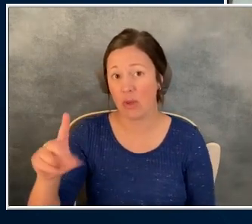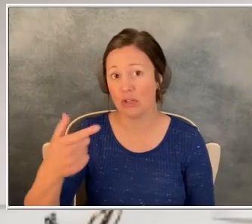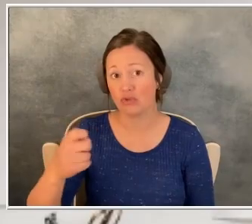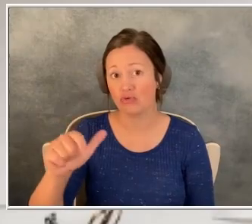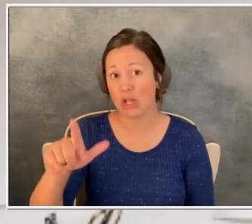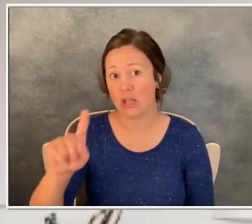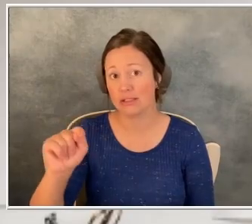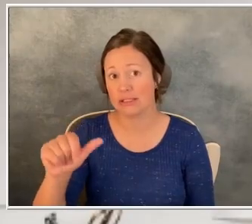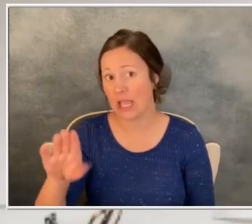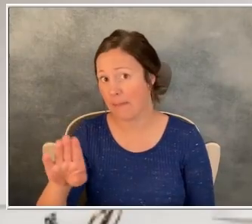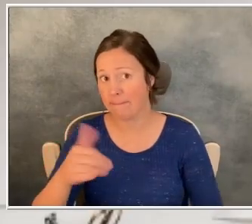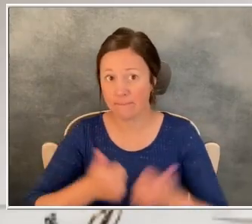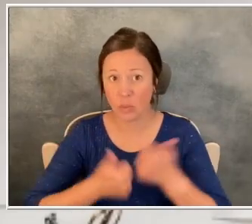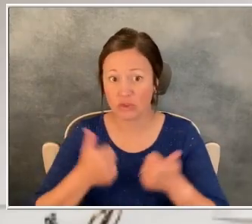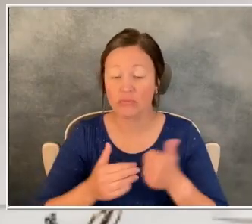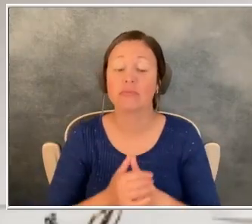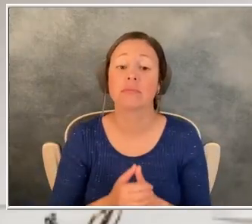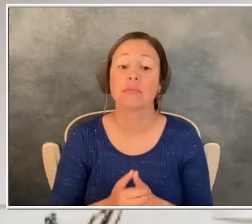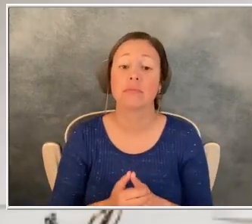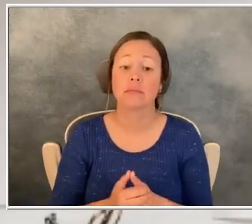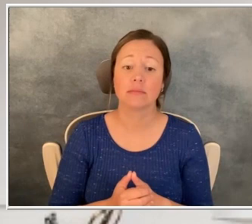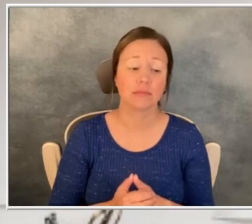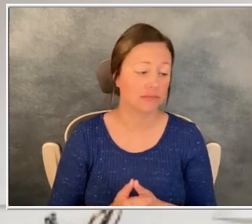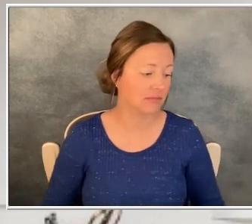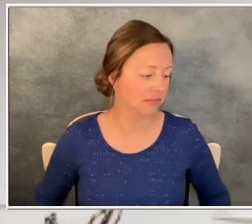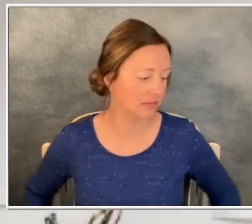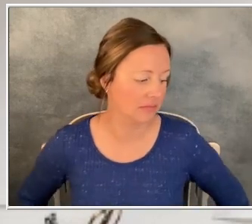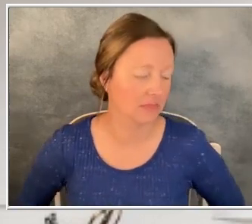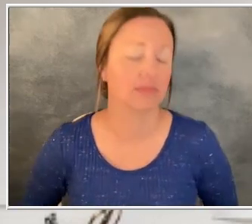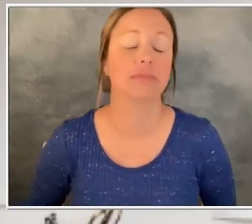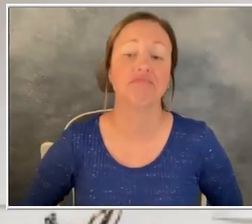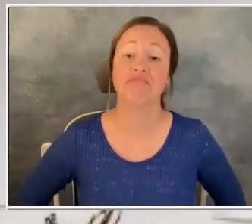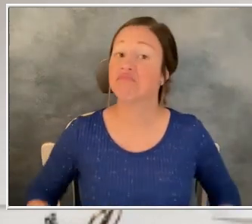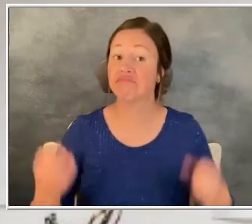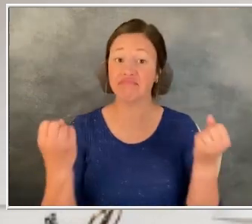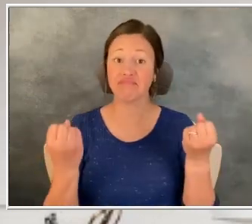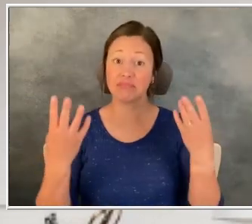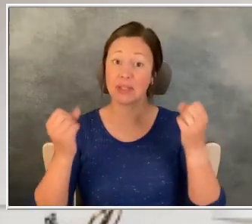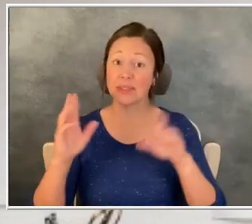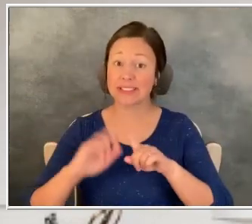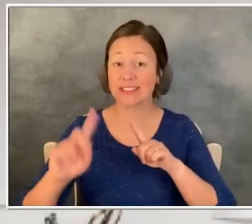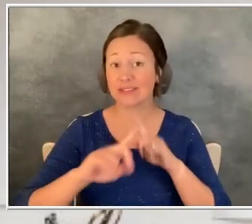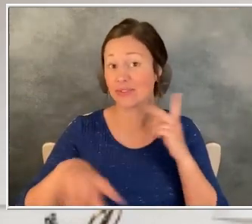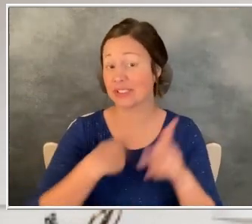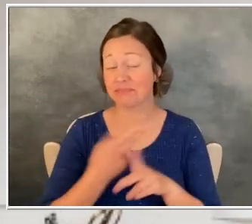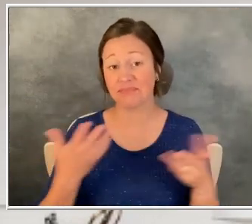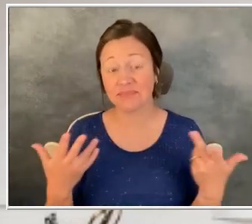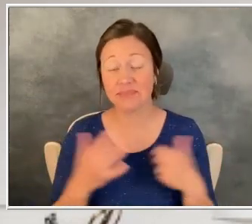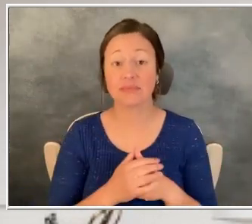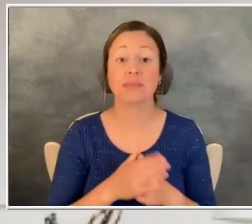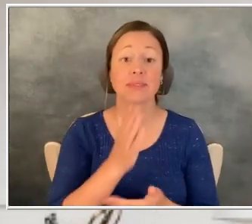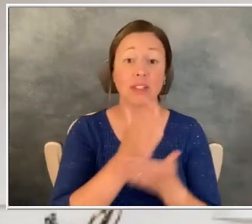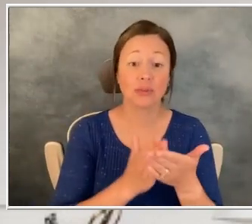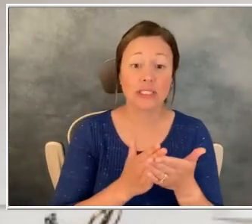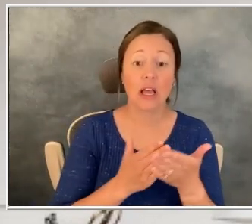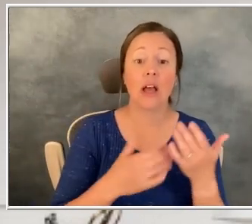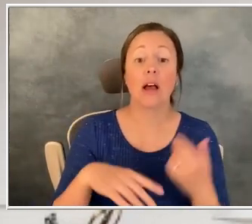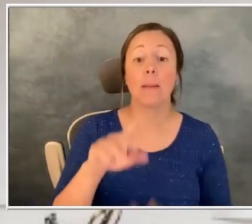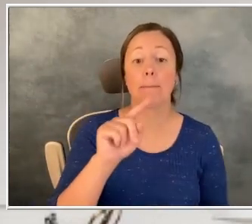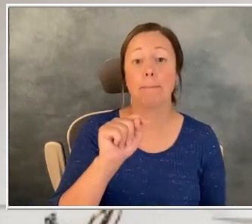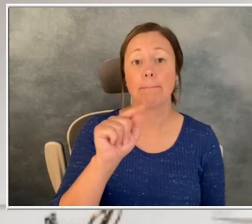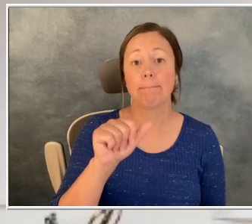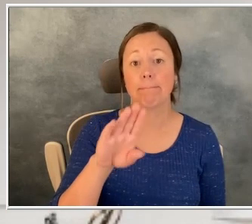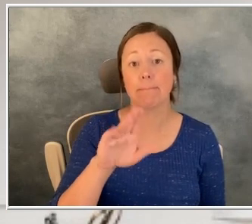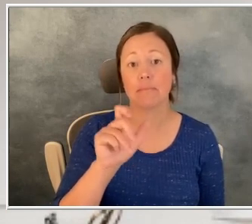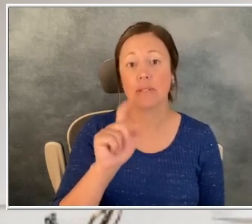Yeah, uh, they come, um, in all shapes and sizes, right? So they will come in form of tablets. So you're, you know,